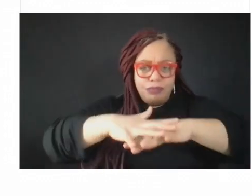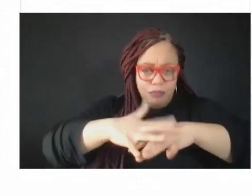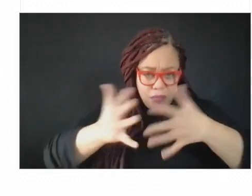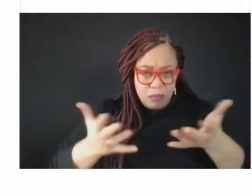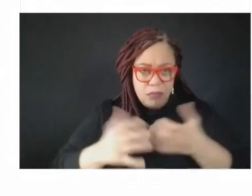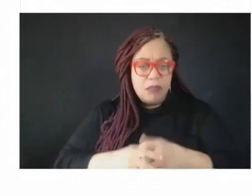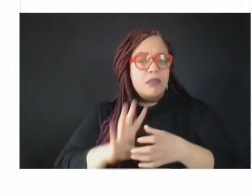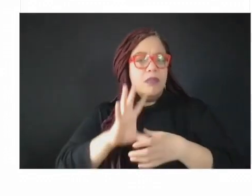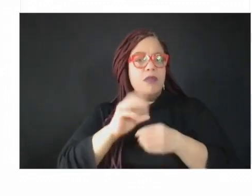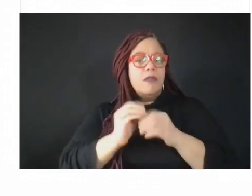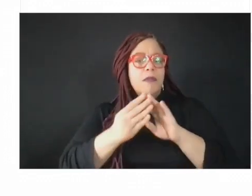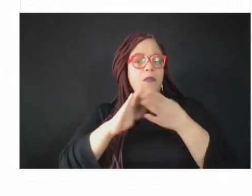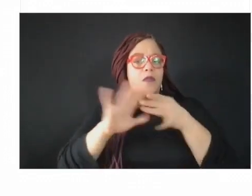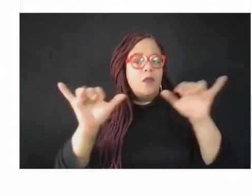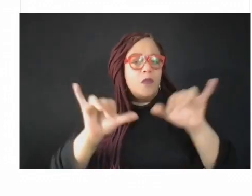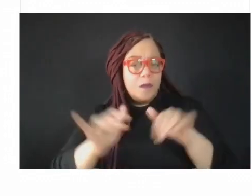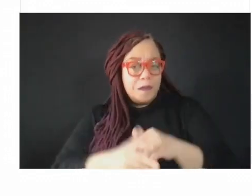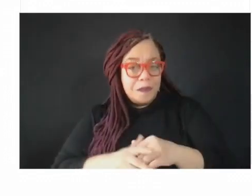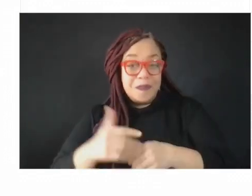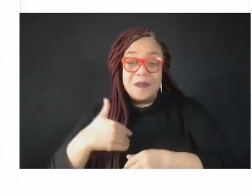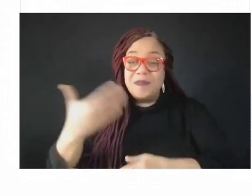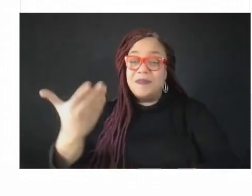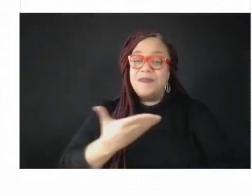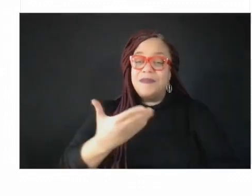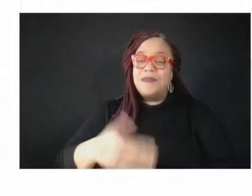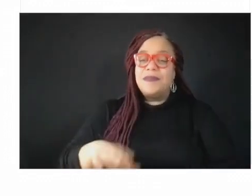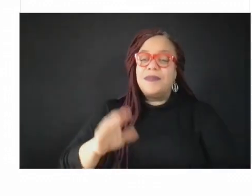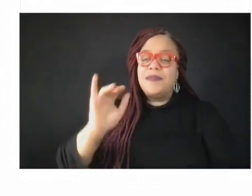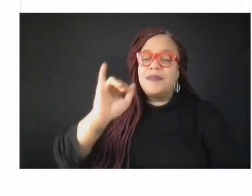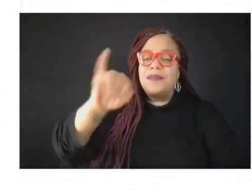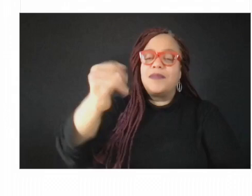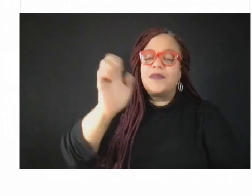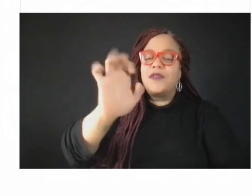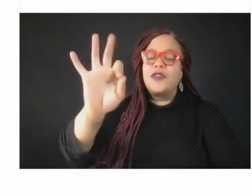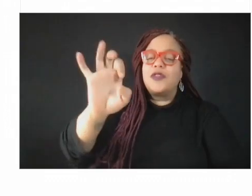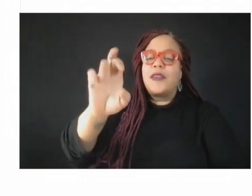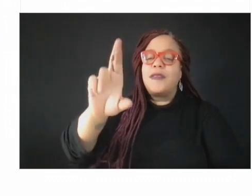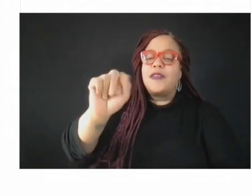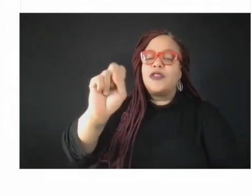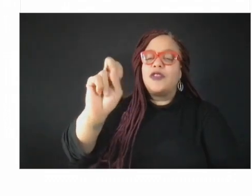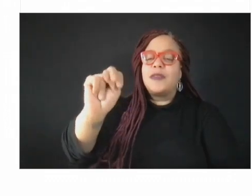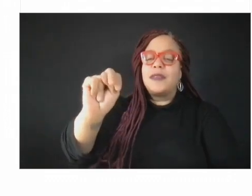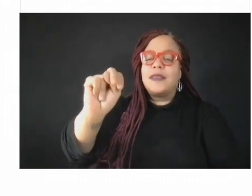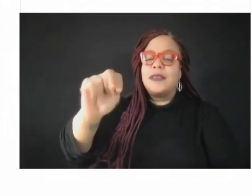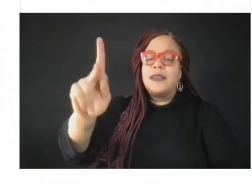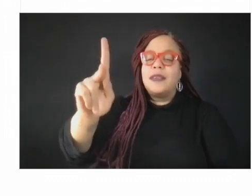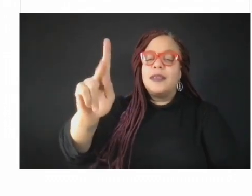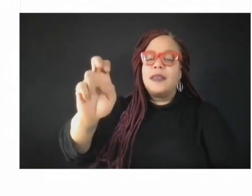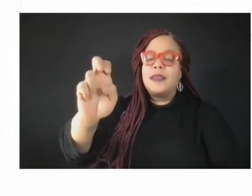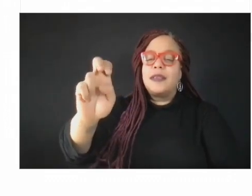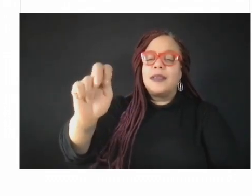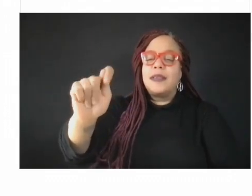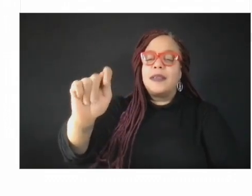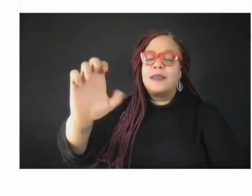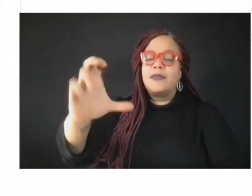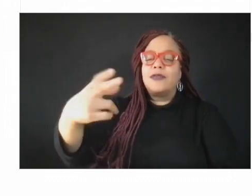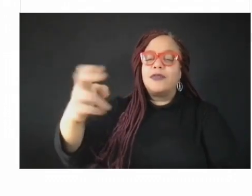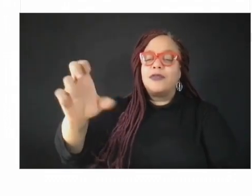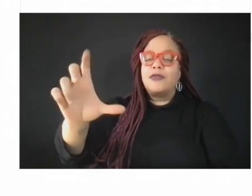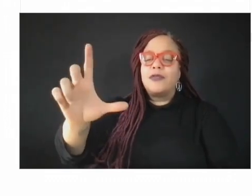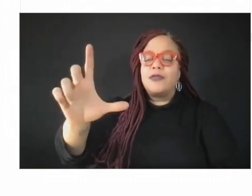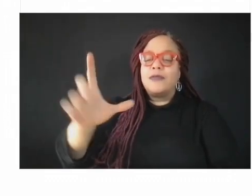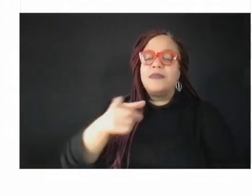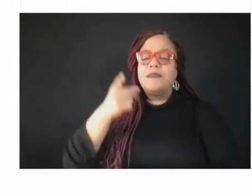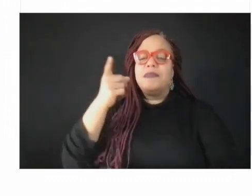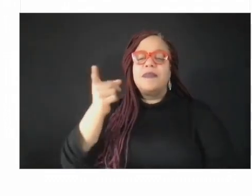Jefferson Ketchel, who's the executive director for Washington State Public Health Association. Jeff,